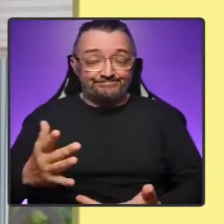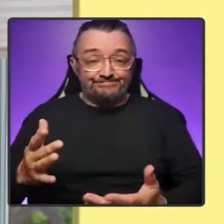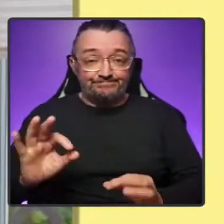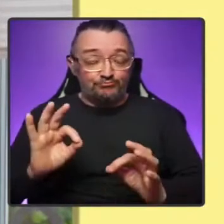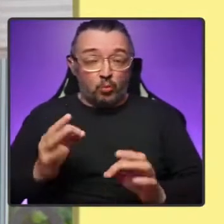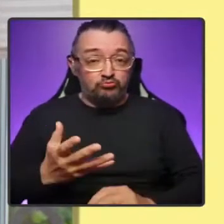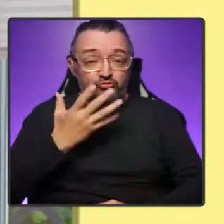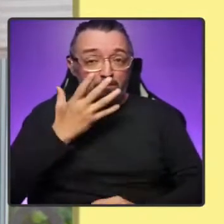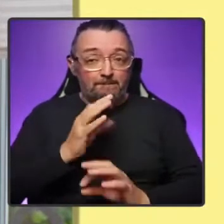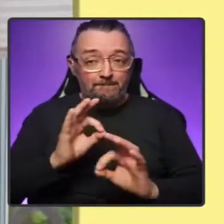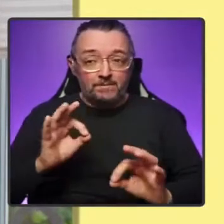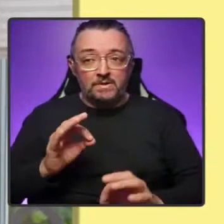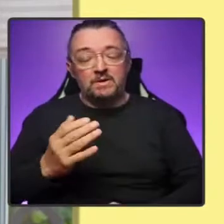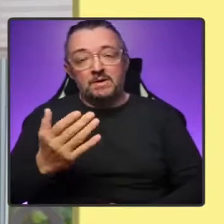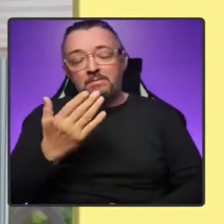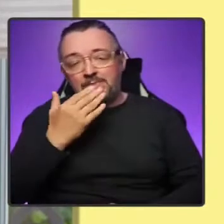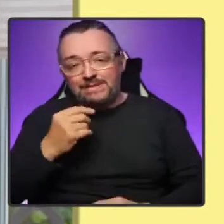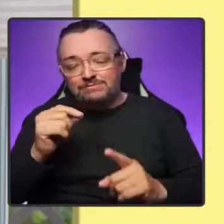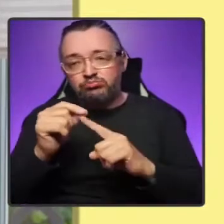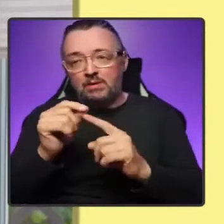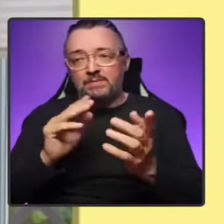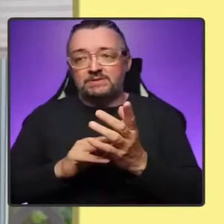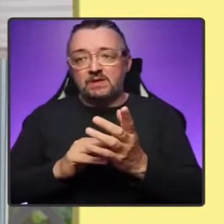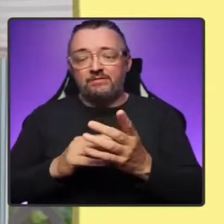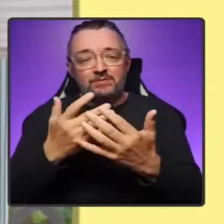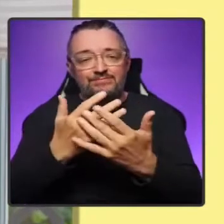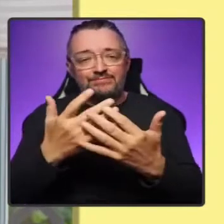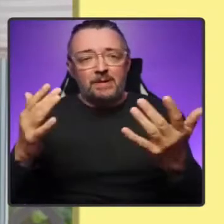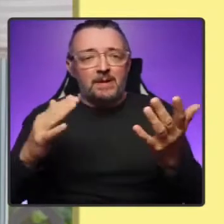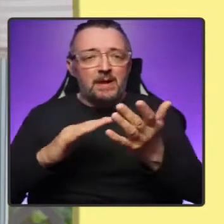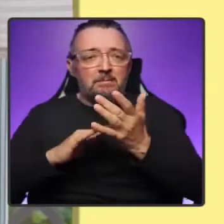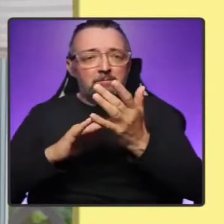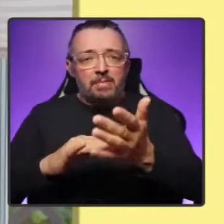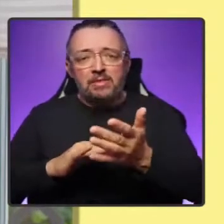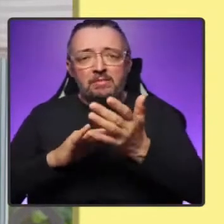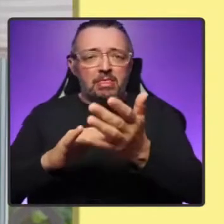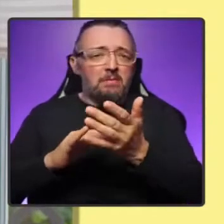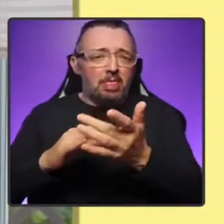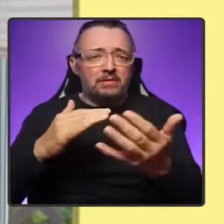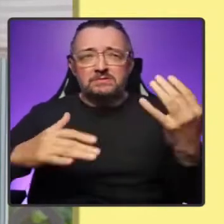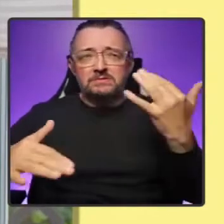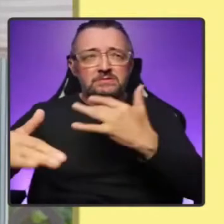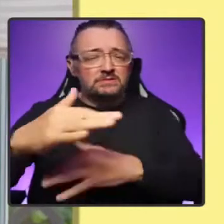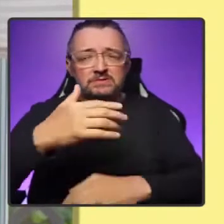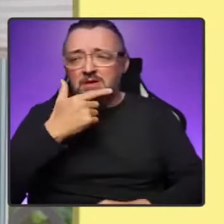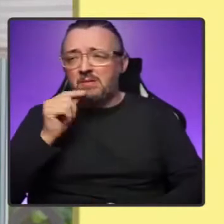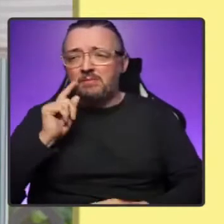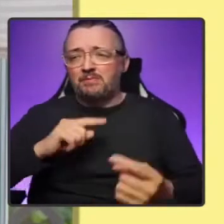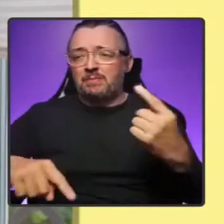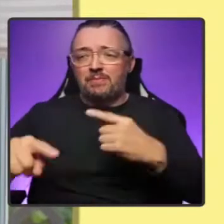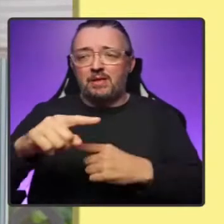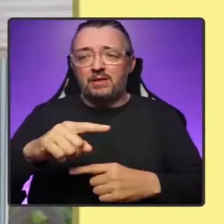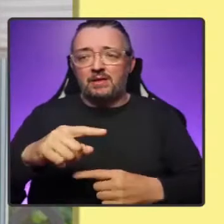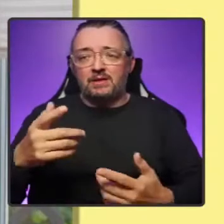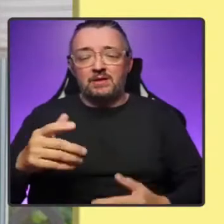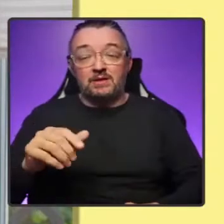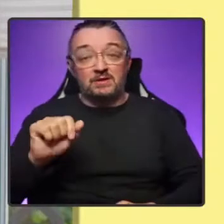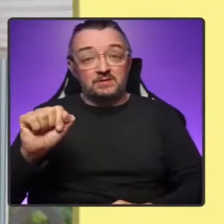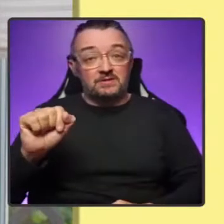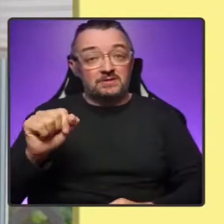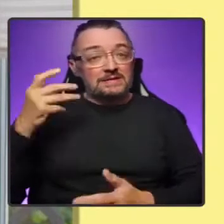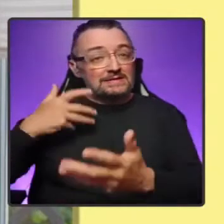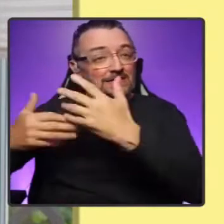Minister, for the sake of millions of desperate people across the country, do not let that be history's verdict